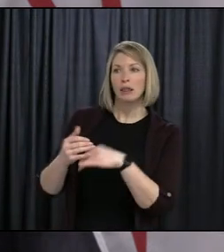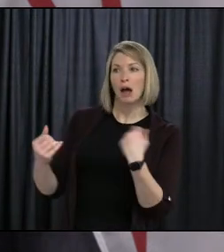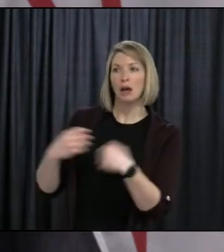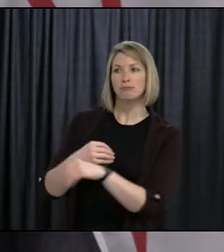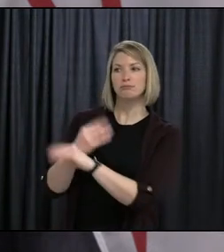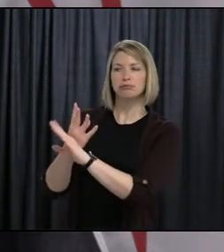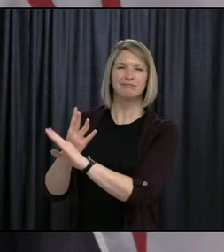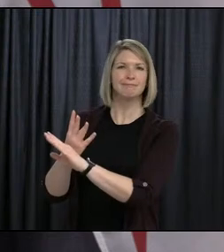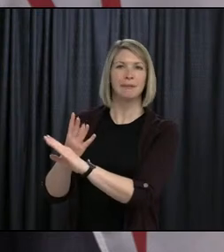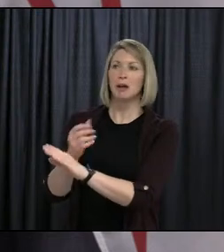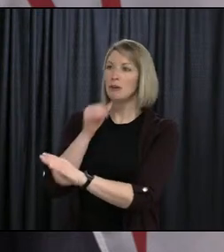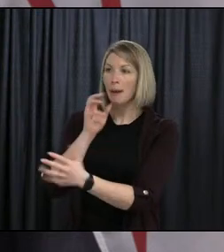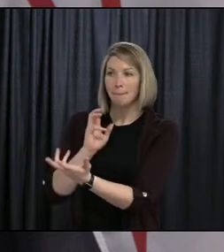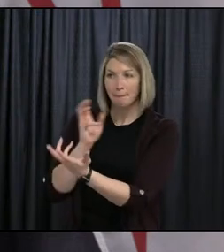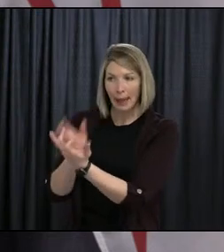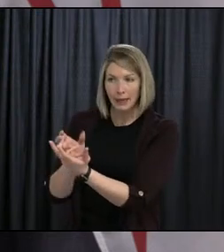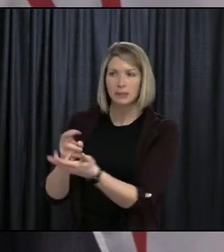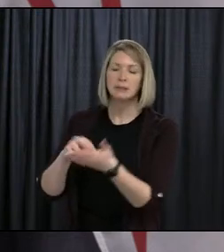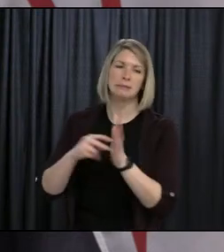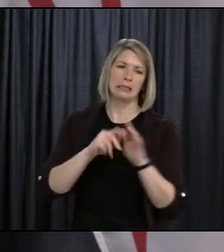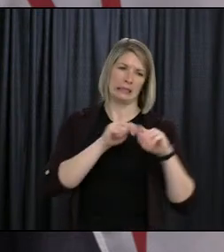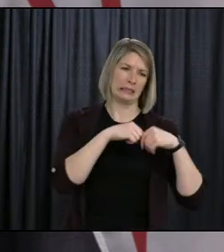where they can avail of learning services.